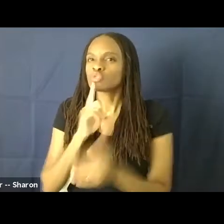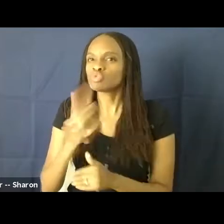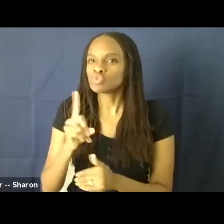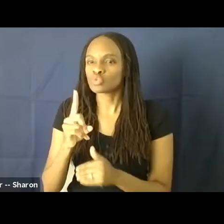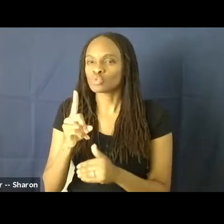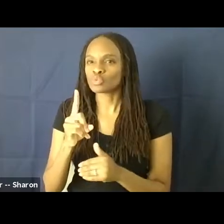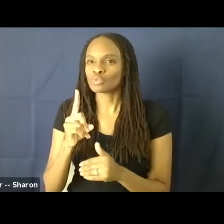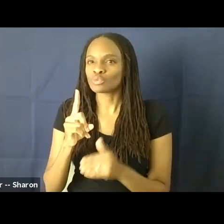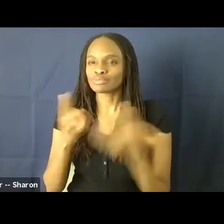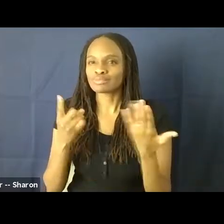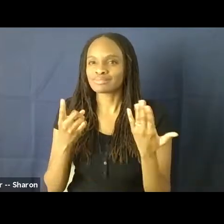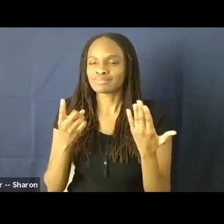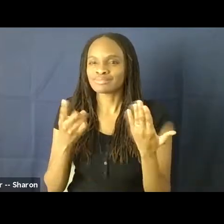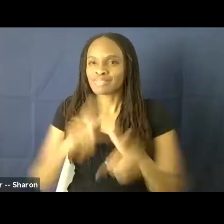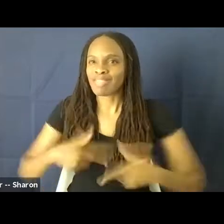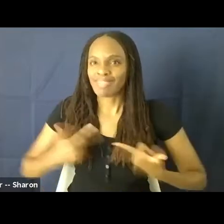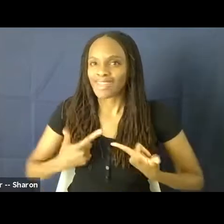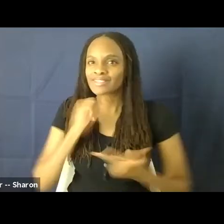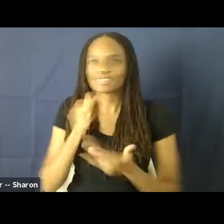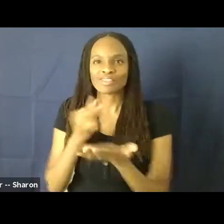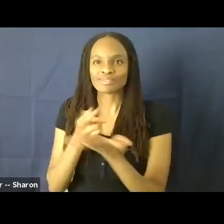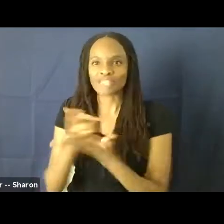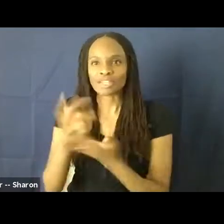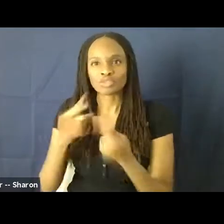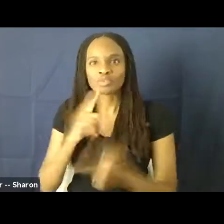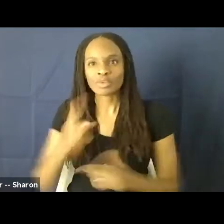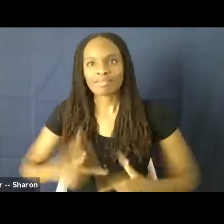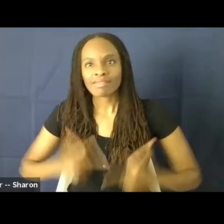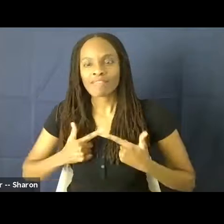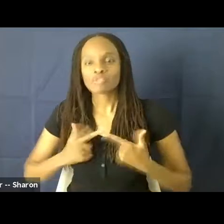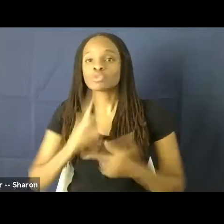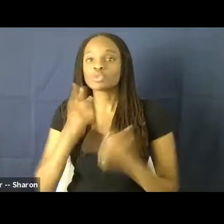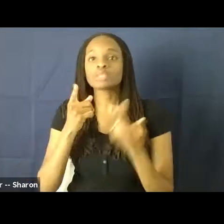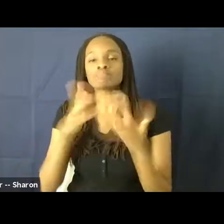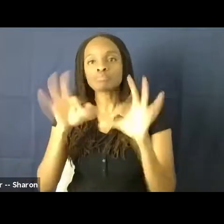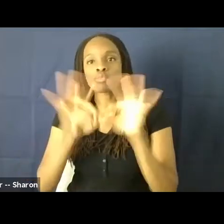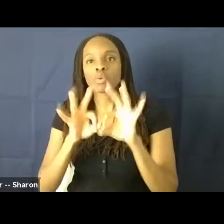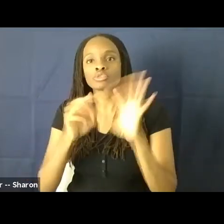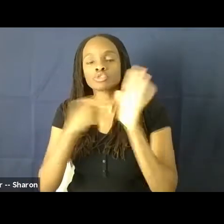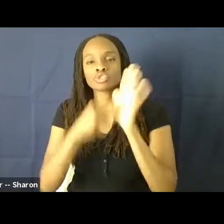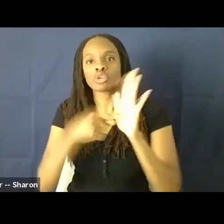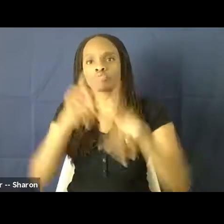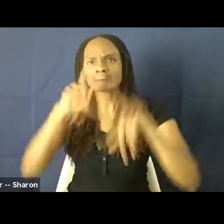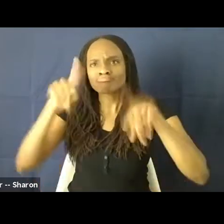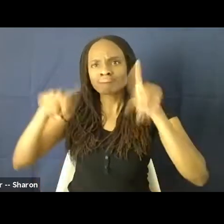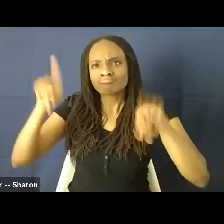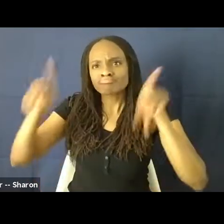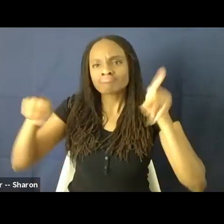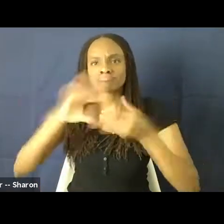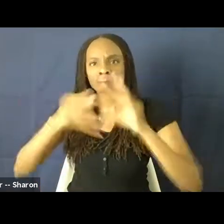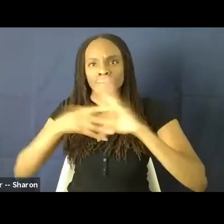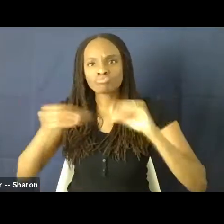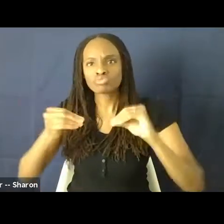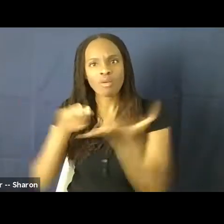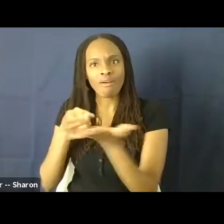of reality. So it's very important that we show a multitude of narratives to accurately reflect the